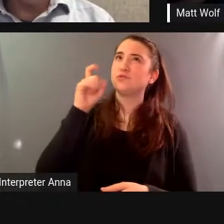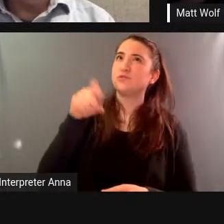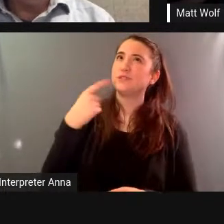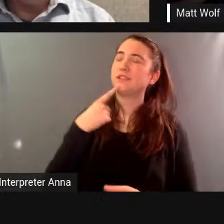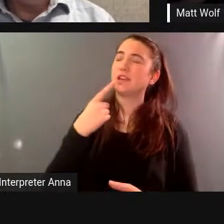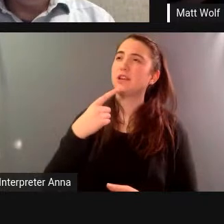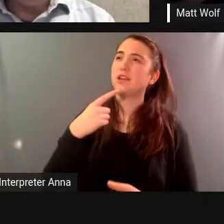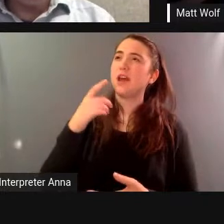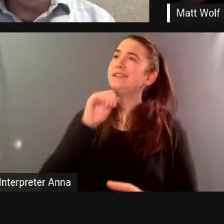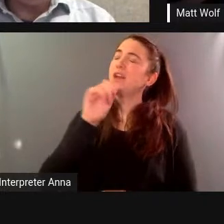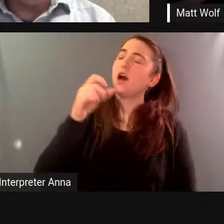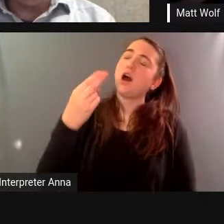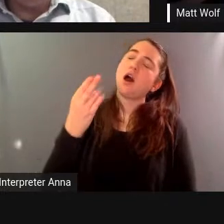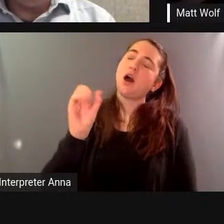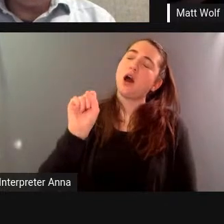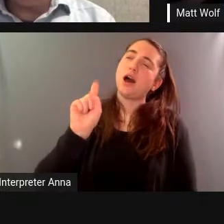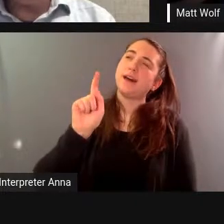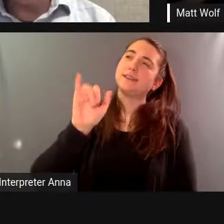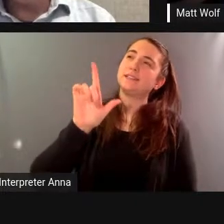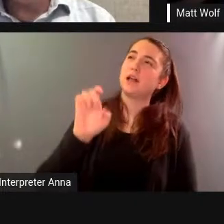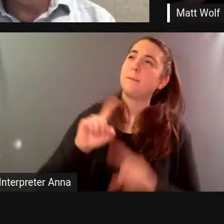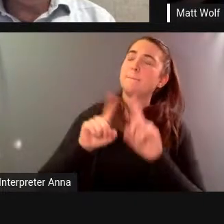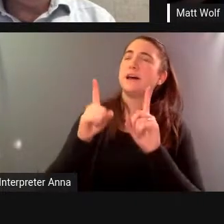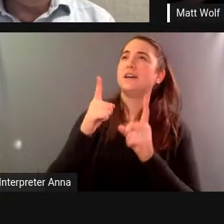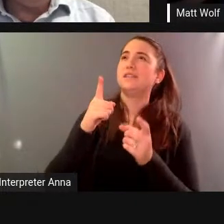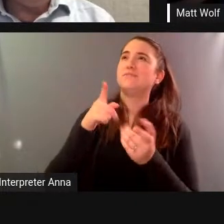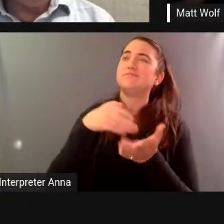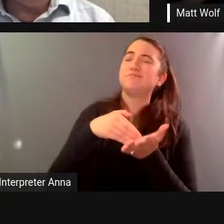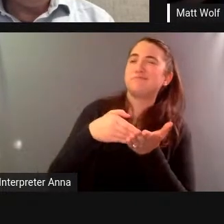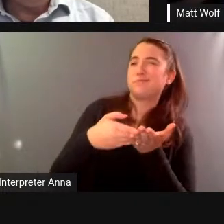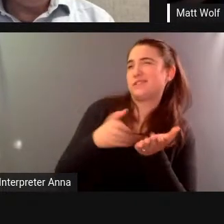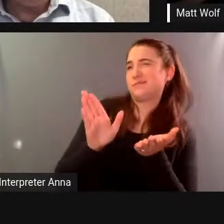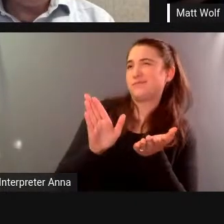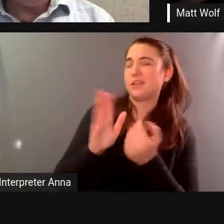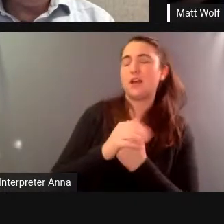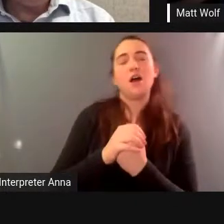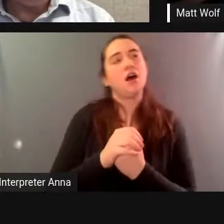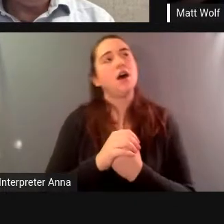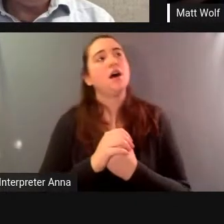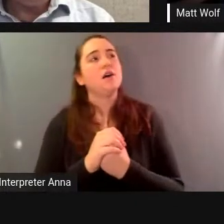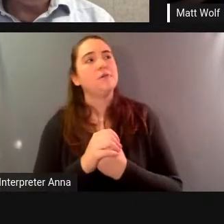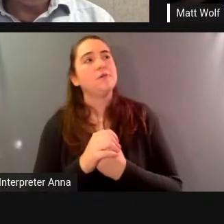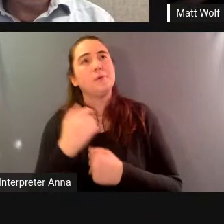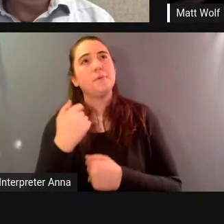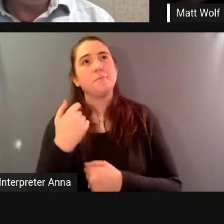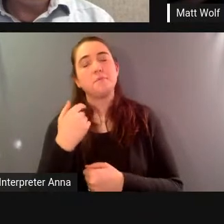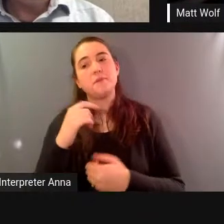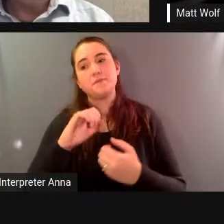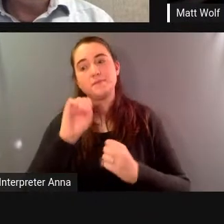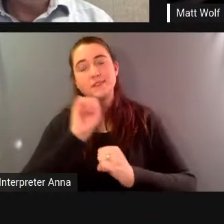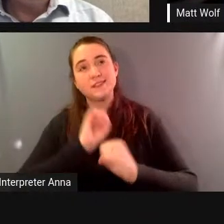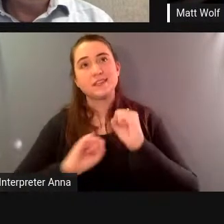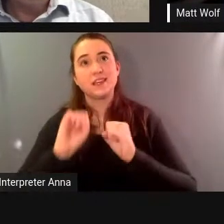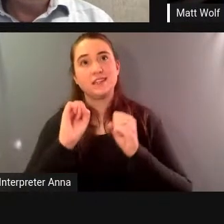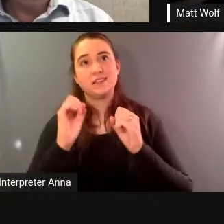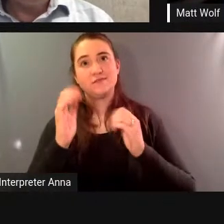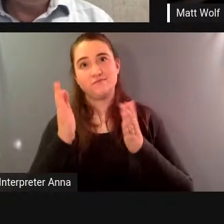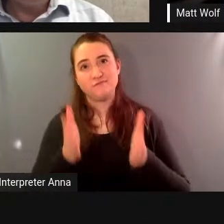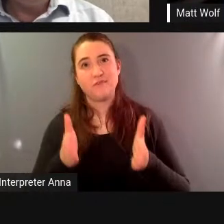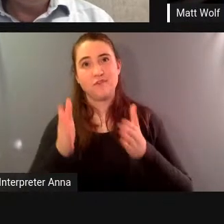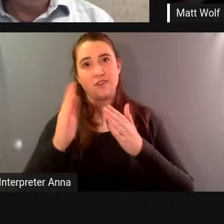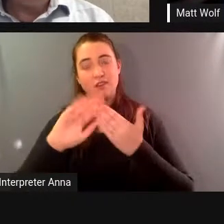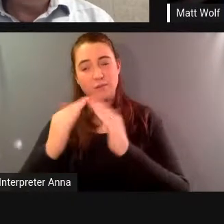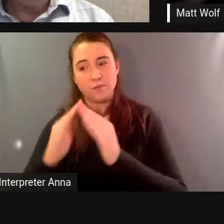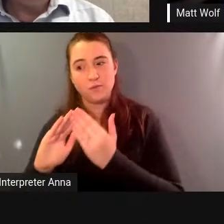what's that dismissive maybe not hostile no but i you know there isn't a scientific community but bias or two is